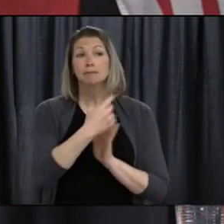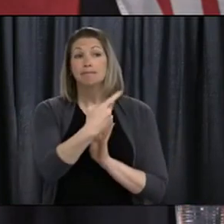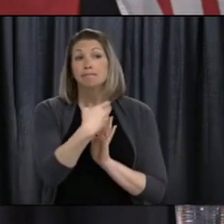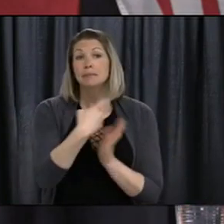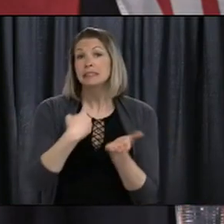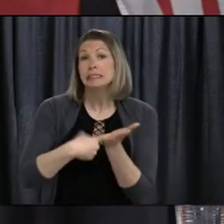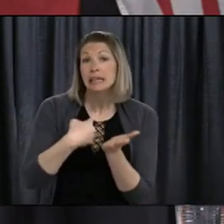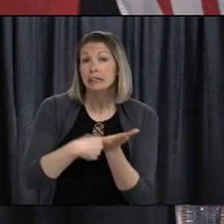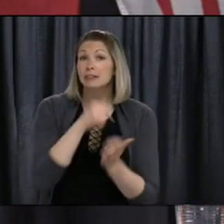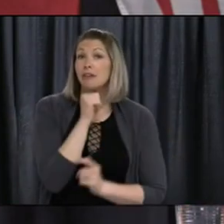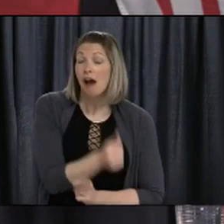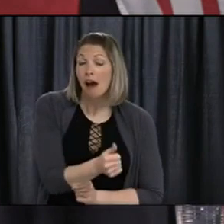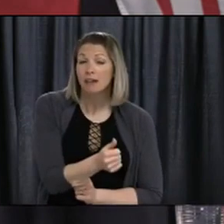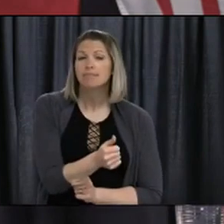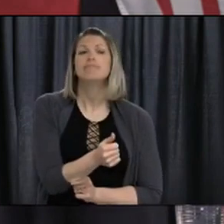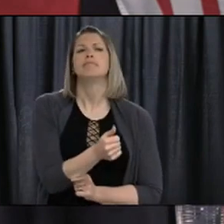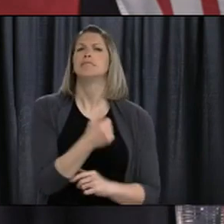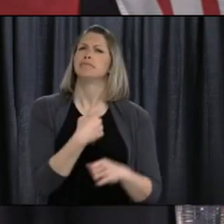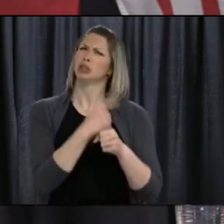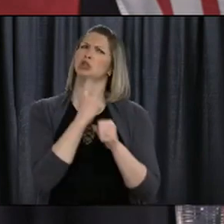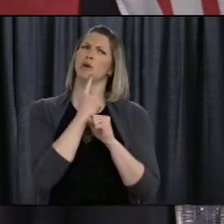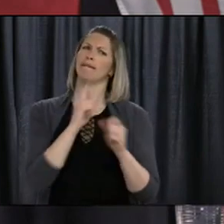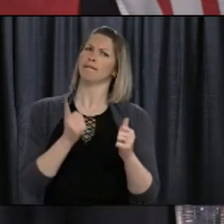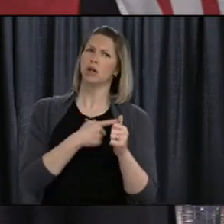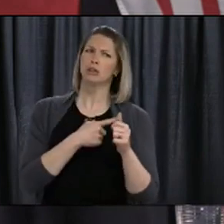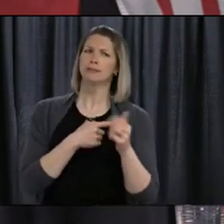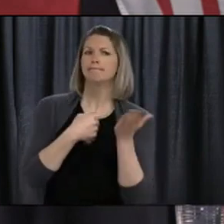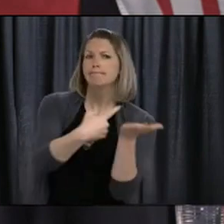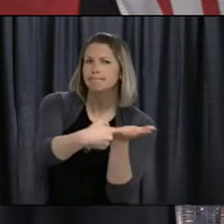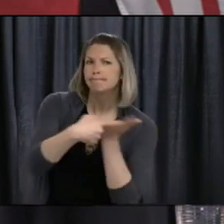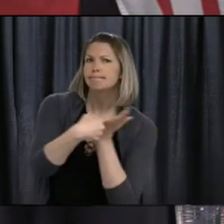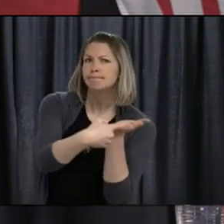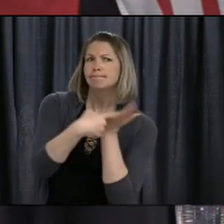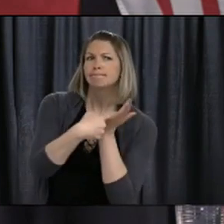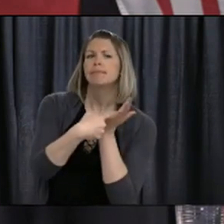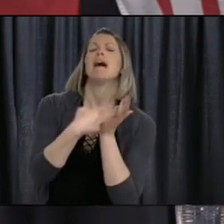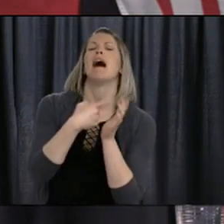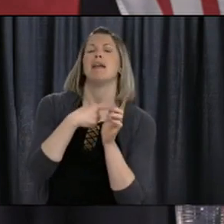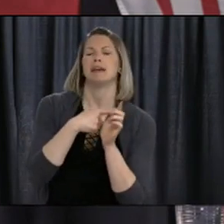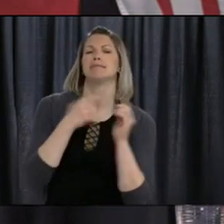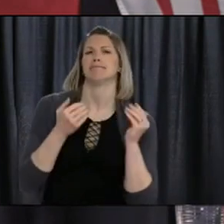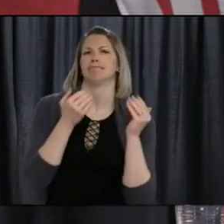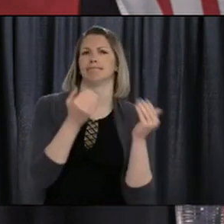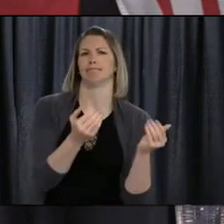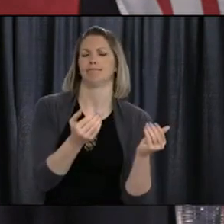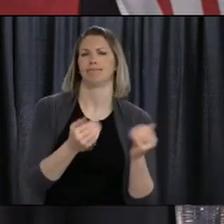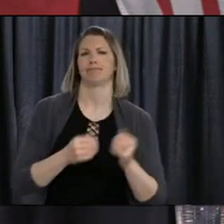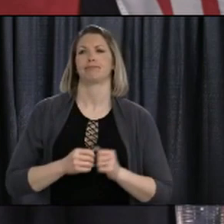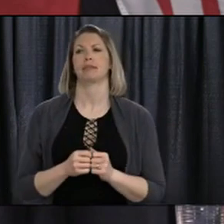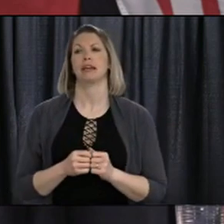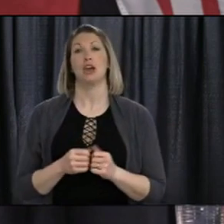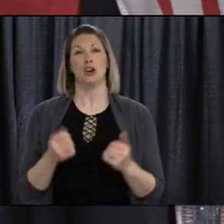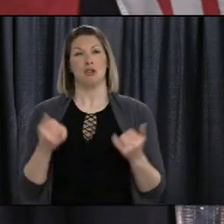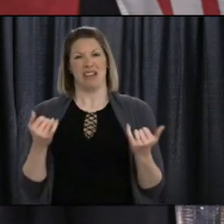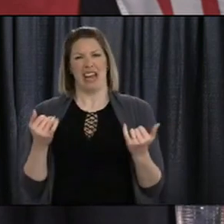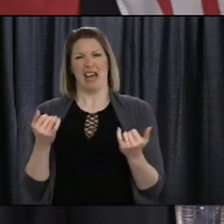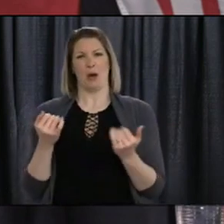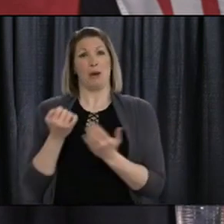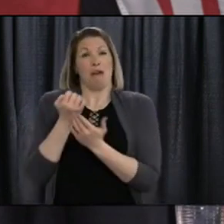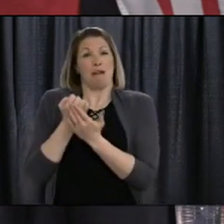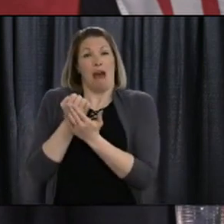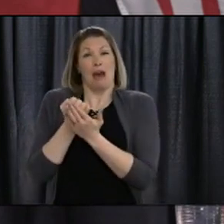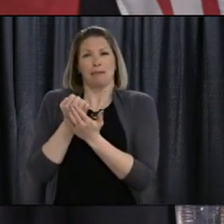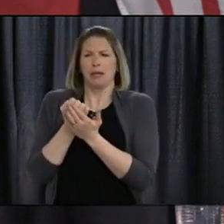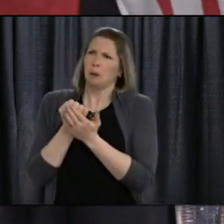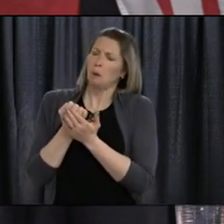stressful time for you and your families, but also stressful on businesses and industries within our province. And that is why we've been